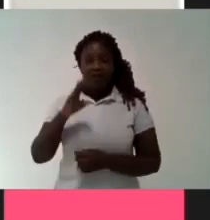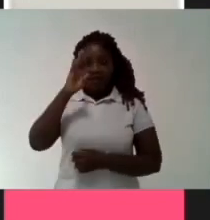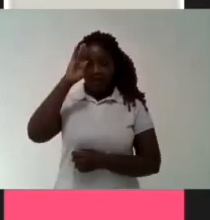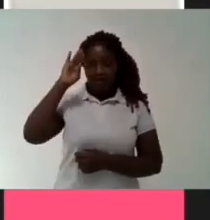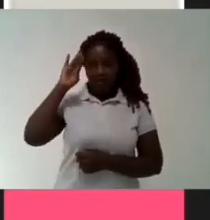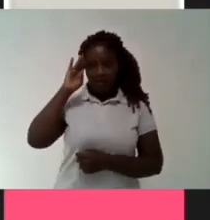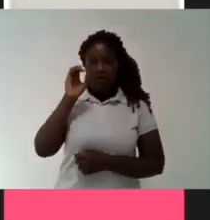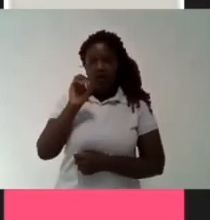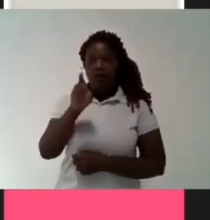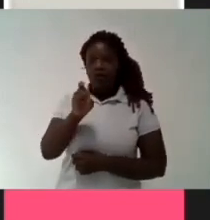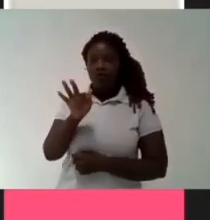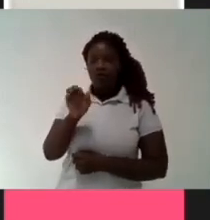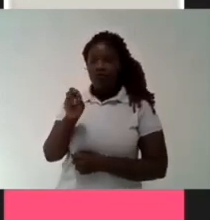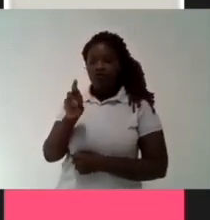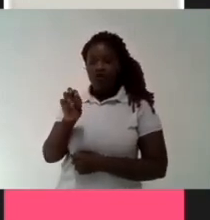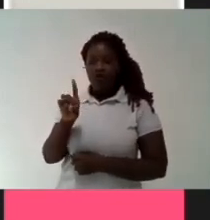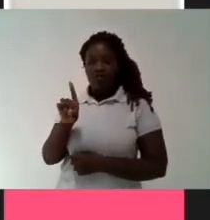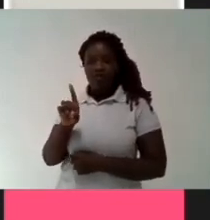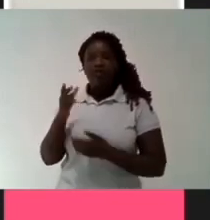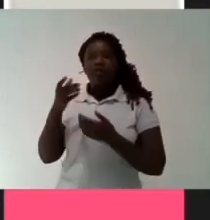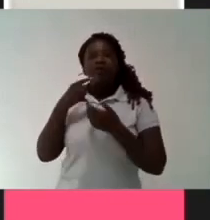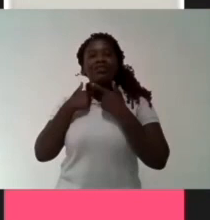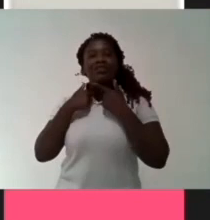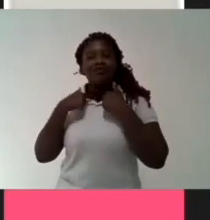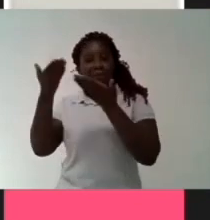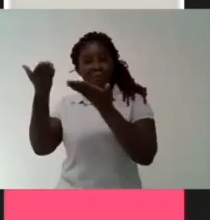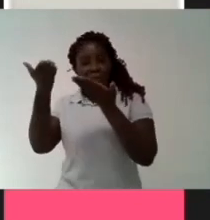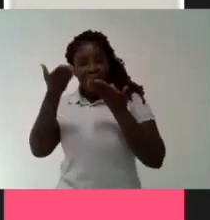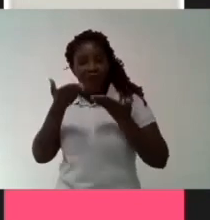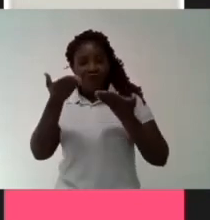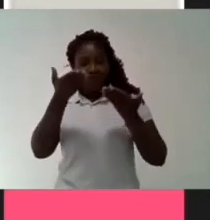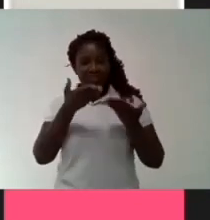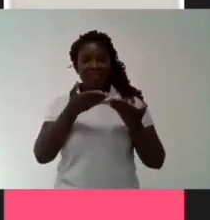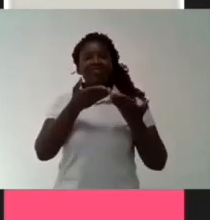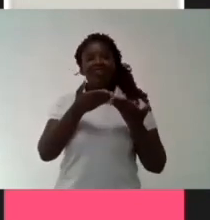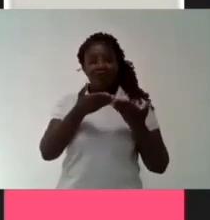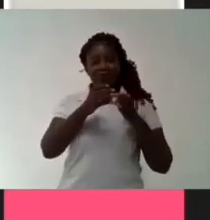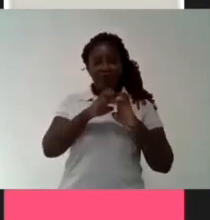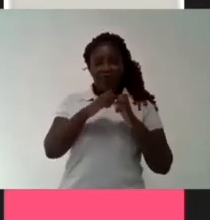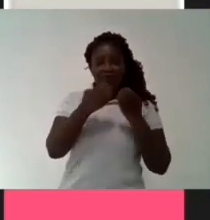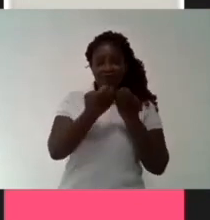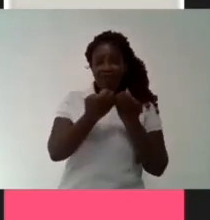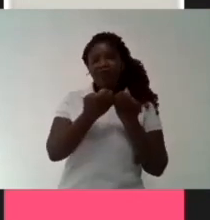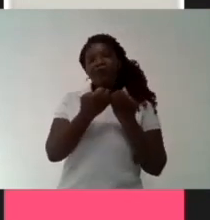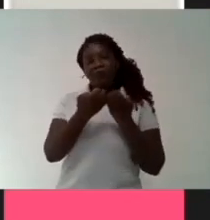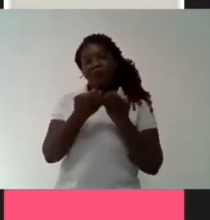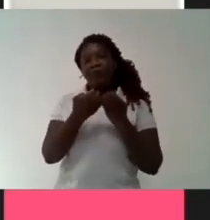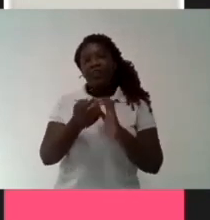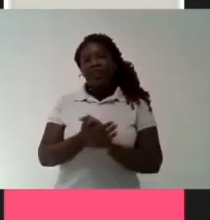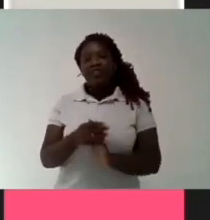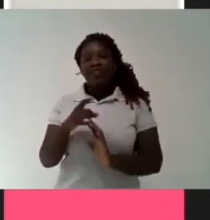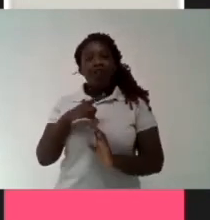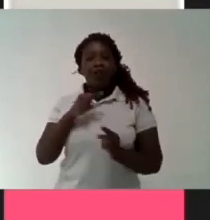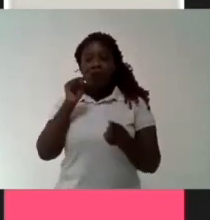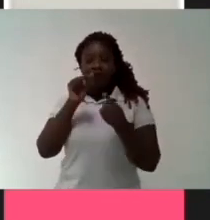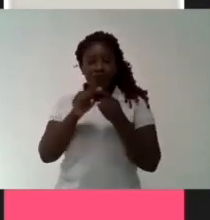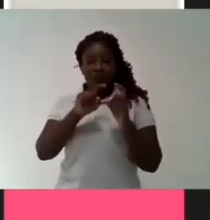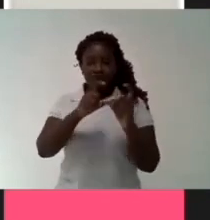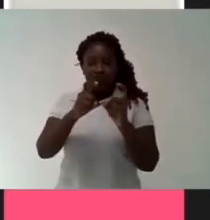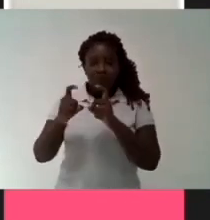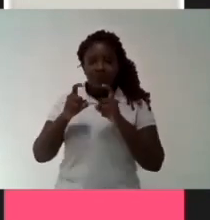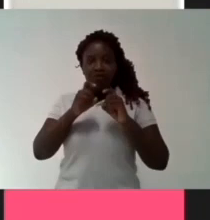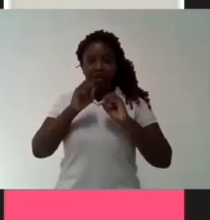I am Alexandra Trindade I am doing a PhD in education at Cambridge